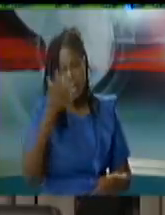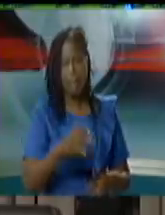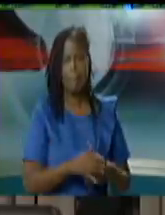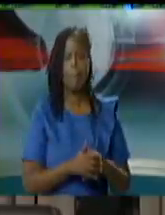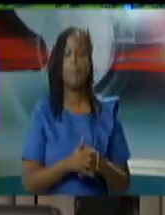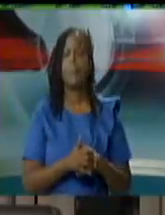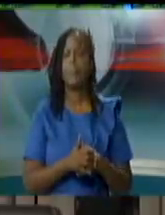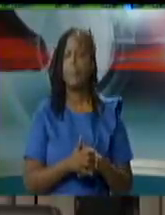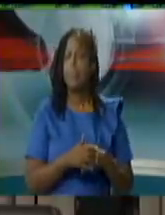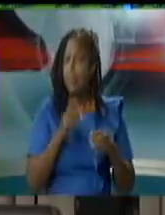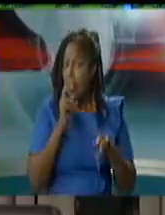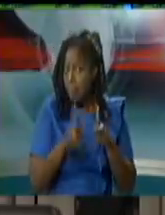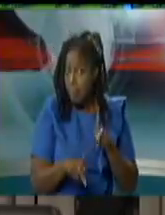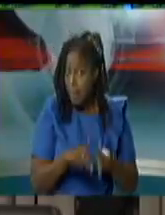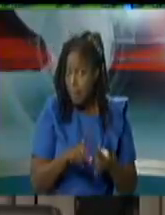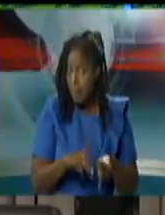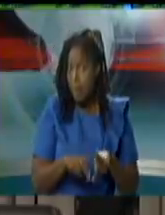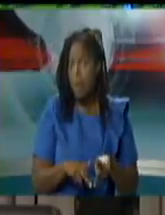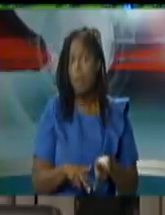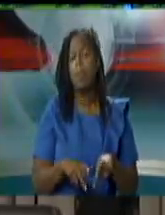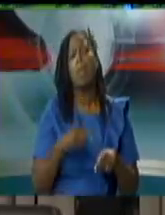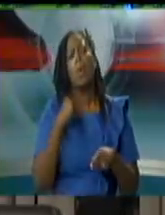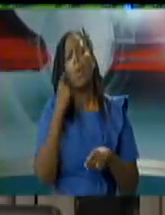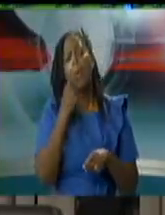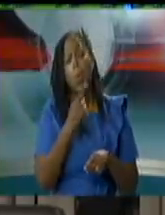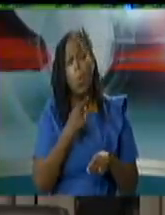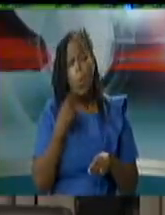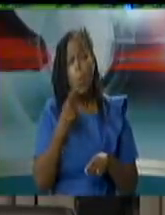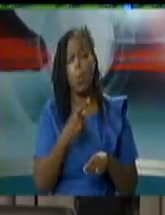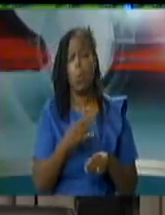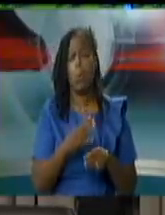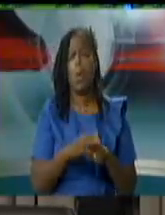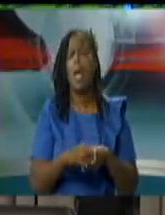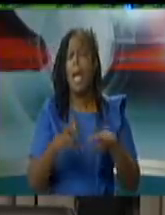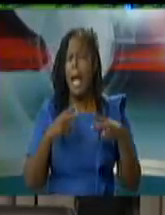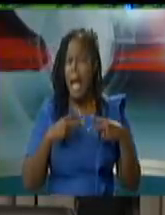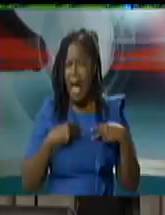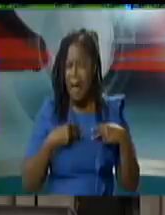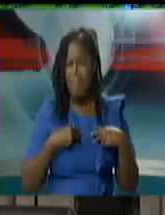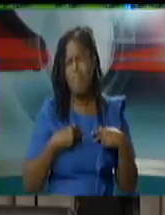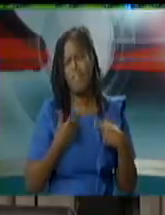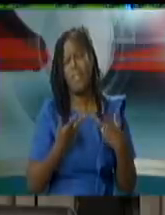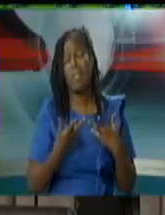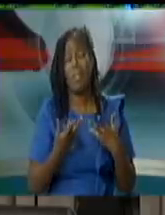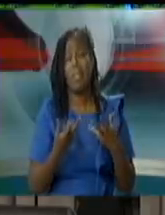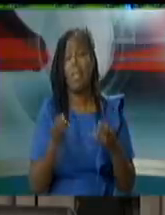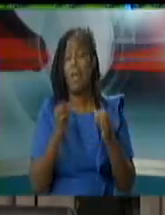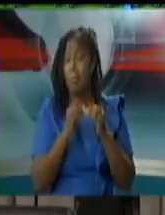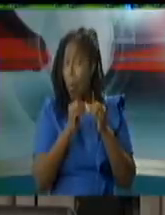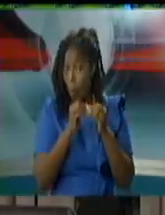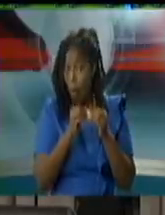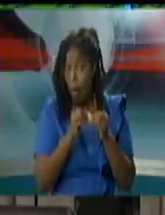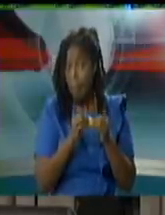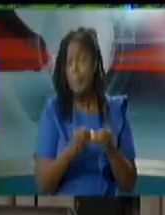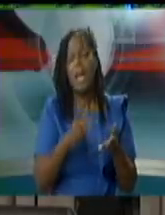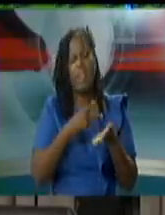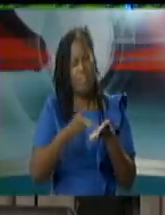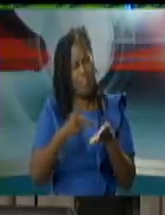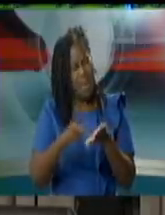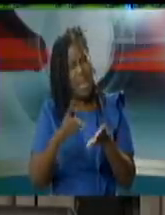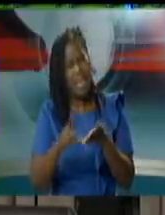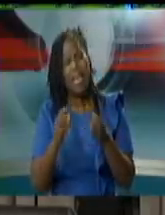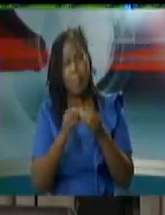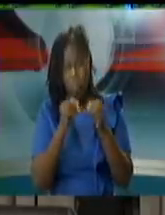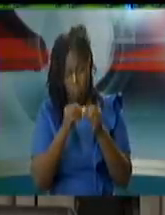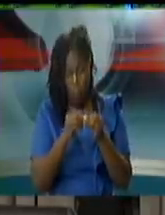amount of health care burdens for a variety of socioeconomic reasons and that is why we are targeting